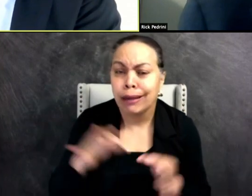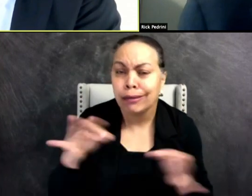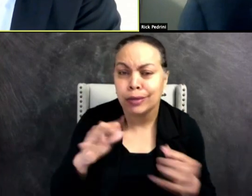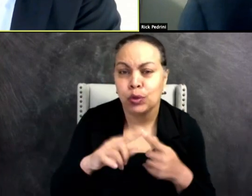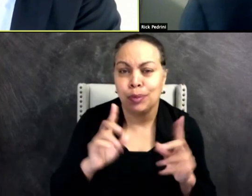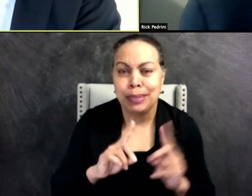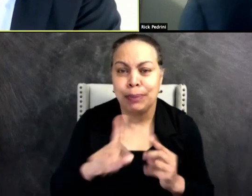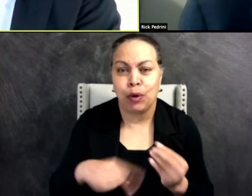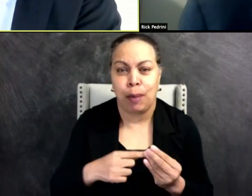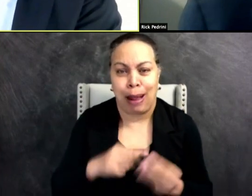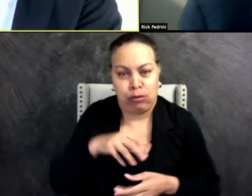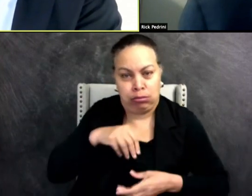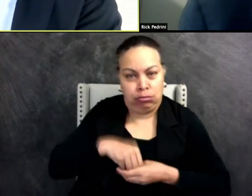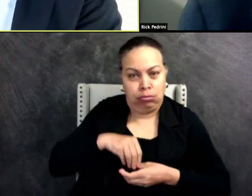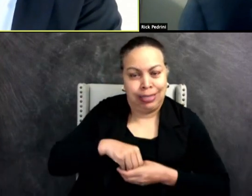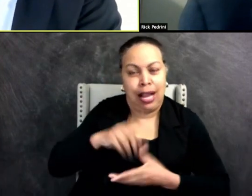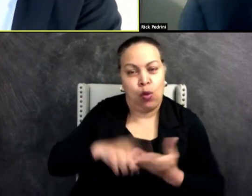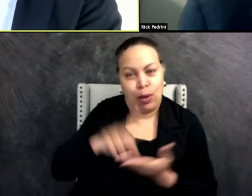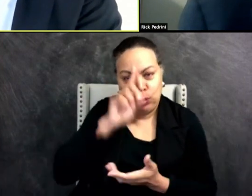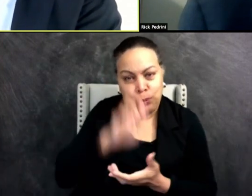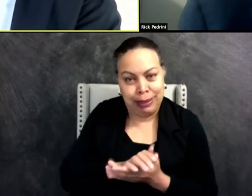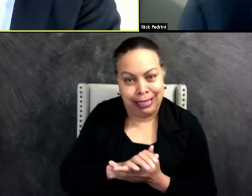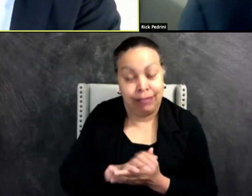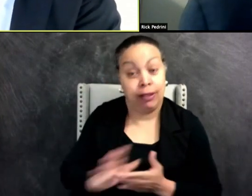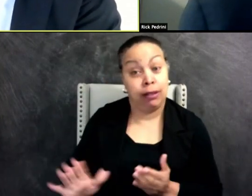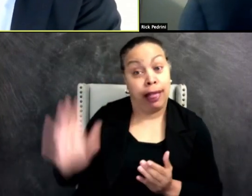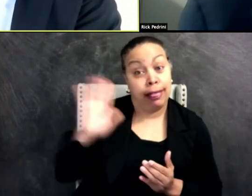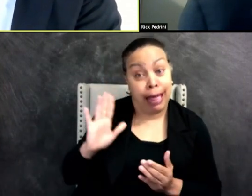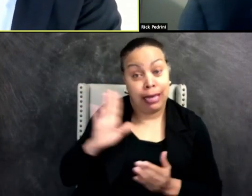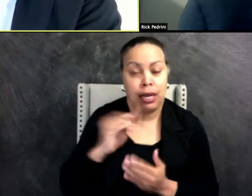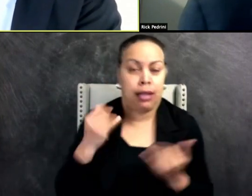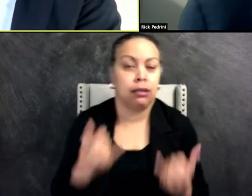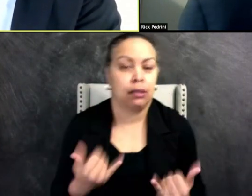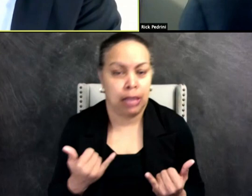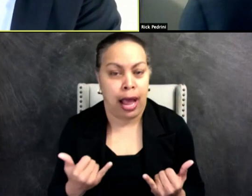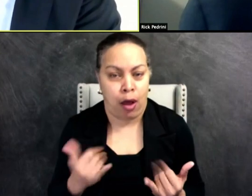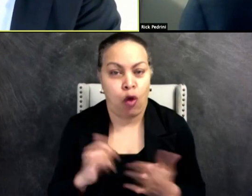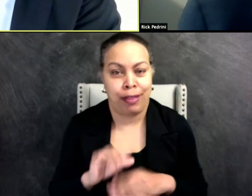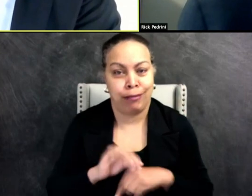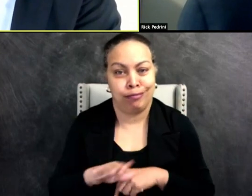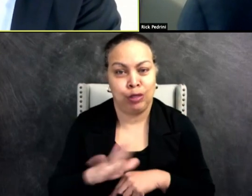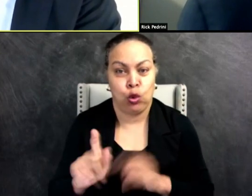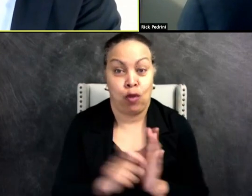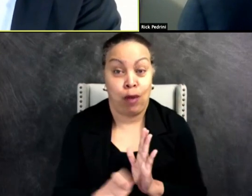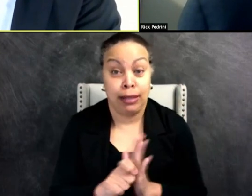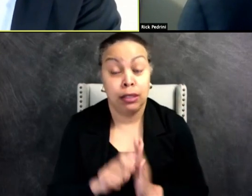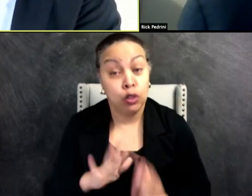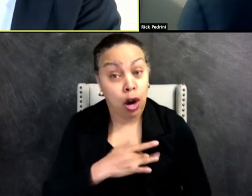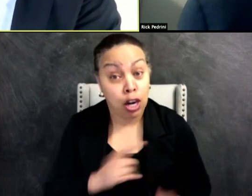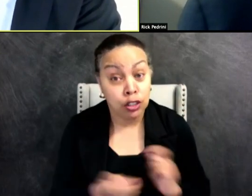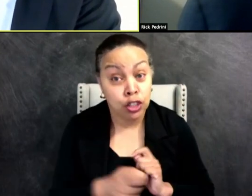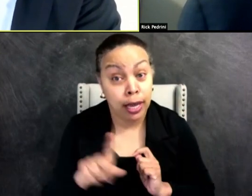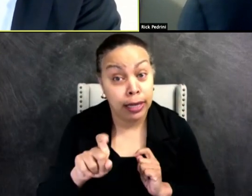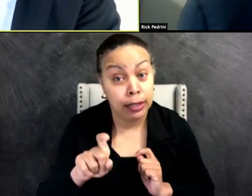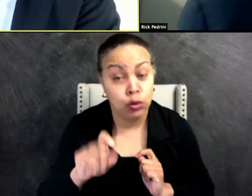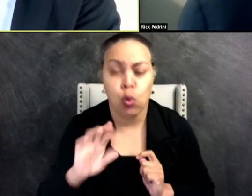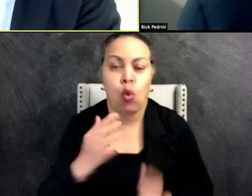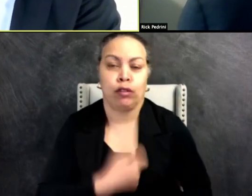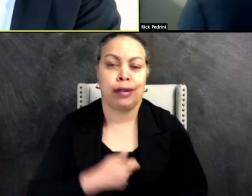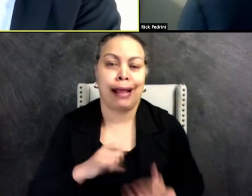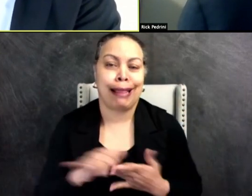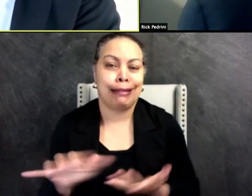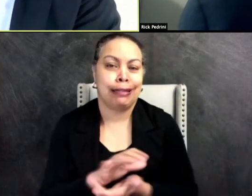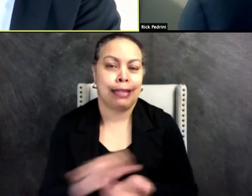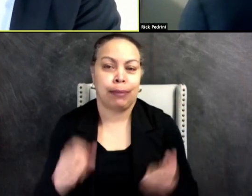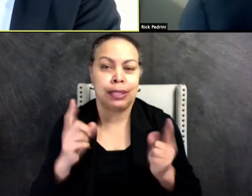inner beliefs behind your words then? And now has your heart changed or do you just regret the damage your words have